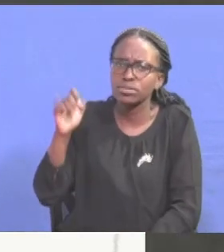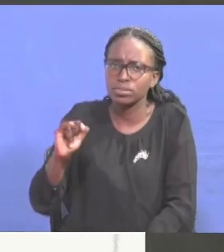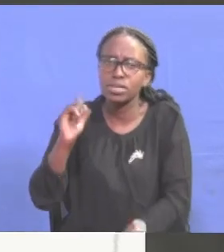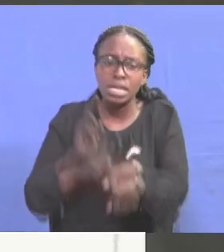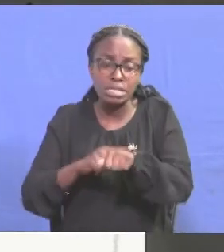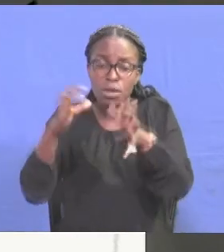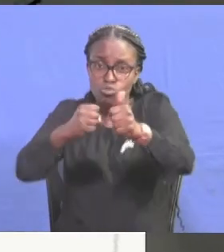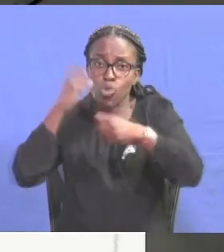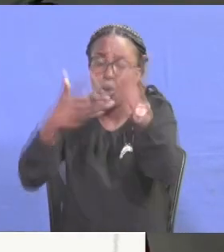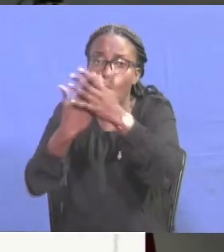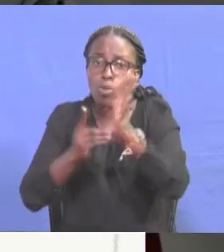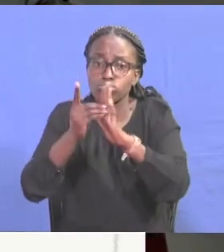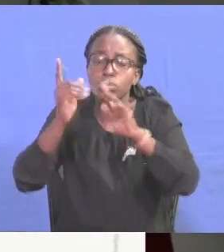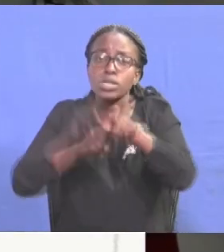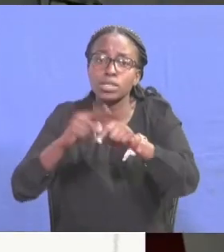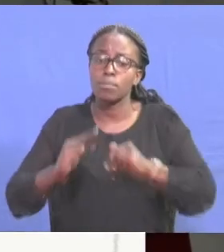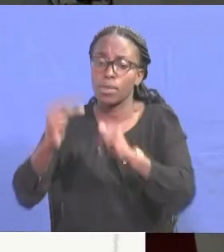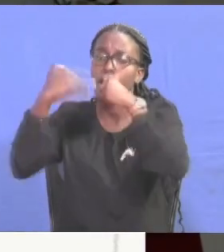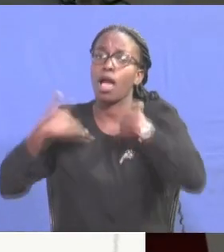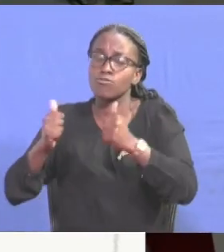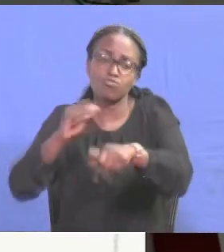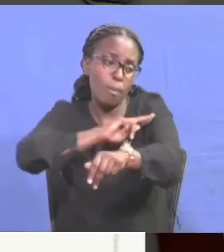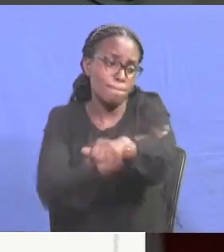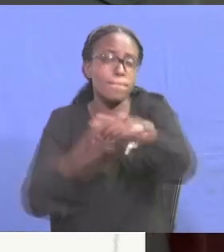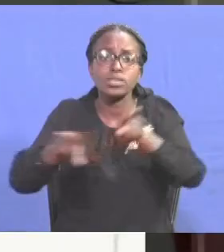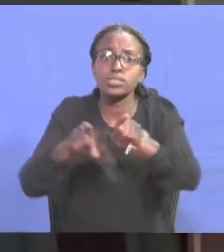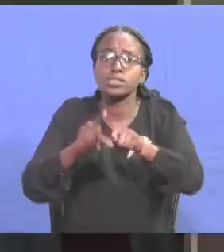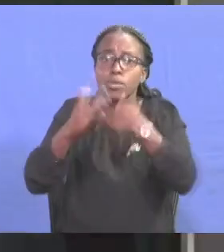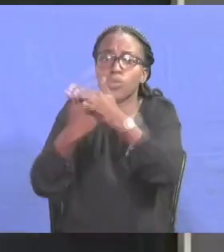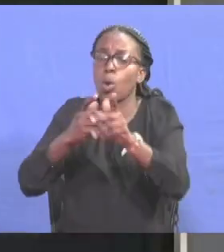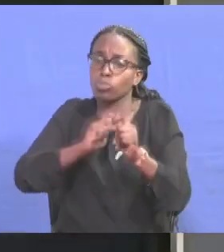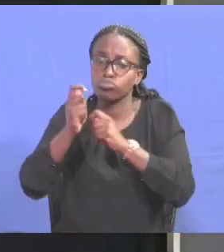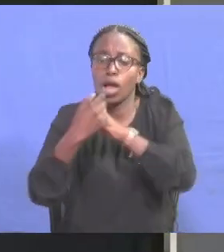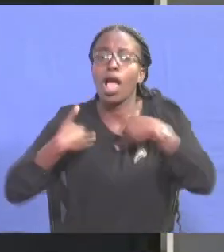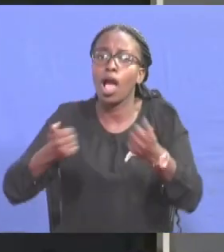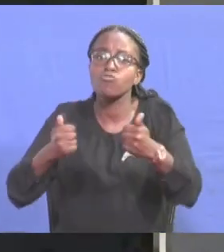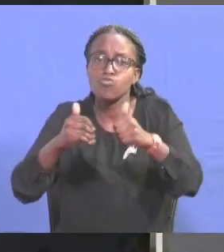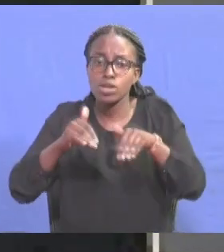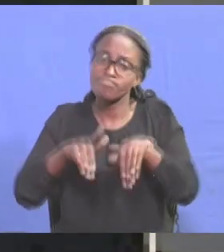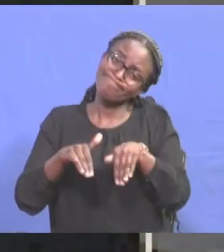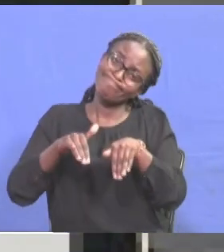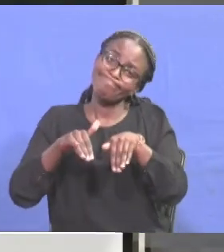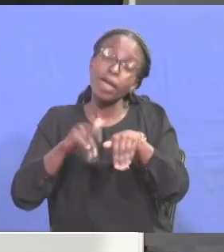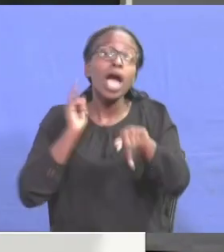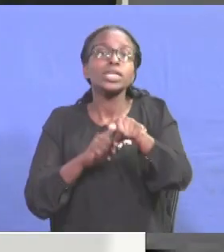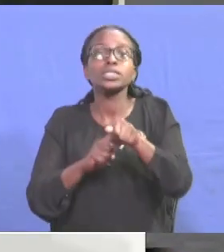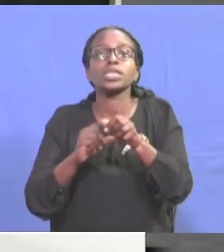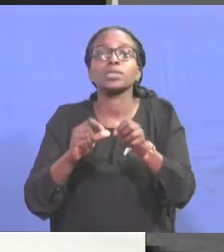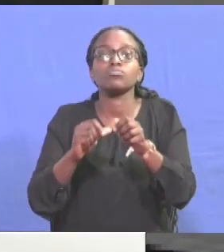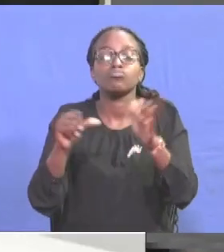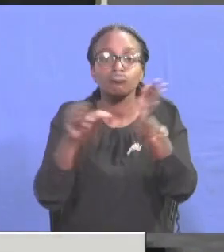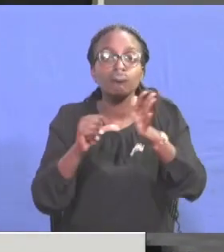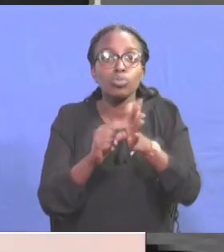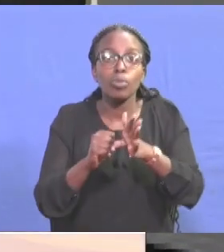development of high-stakes power infrastructure such as transmission lines and substations. The case challenging the deal